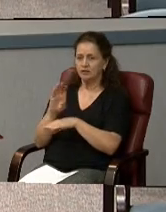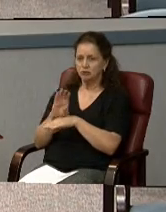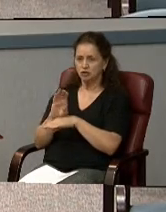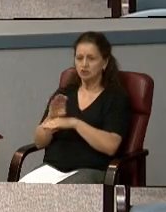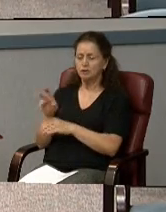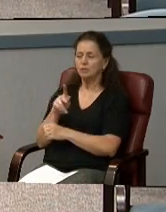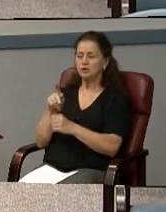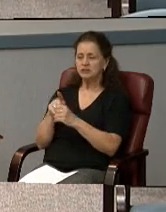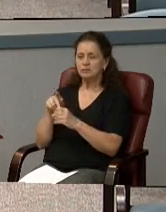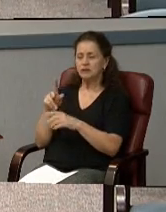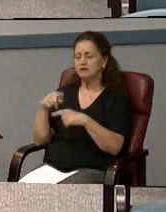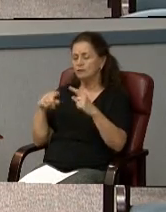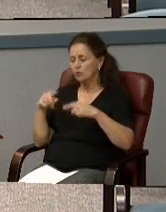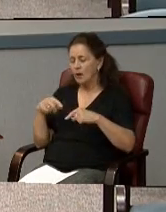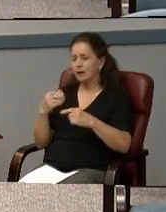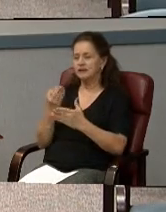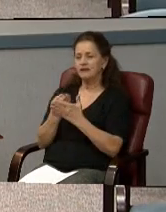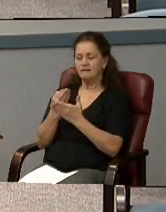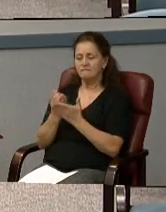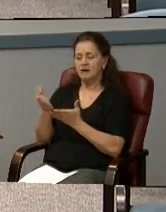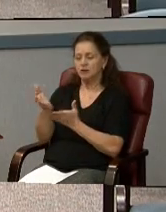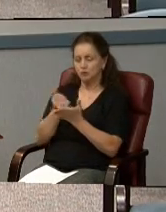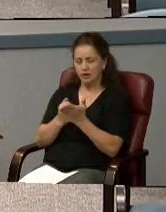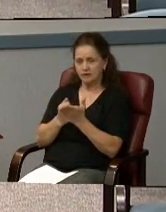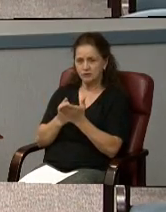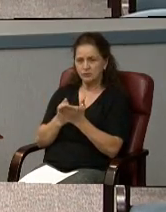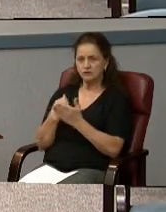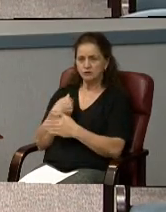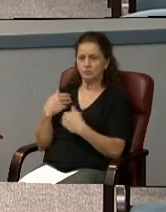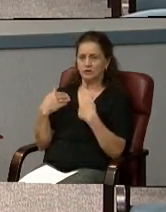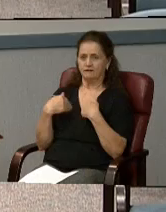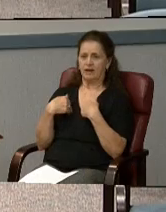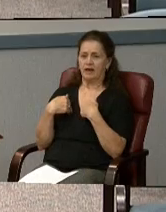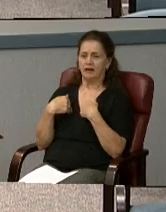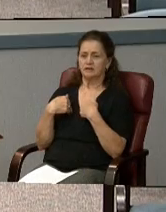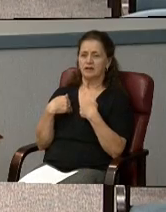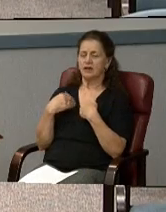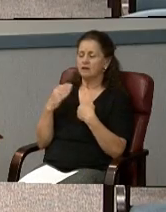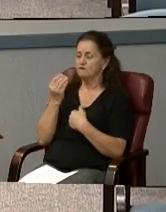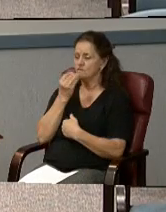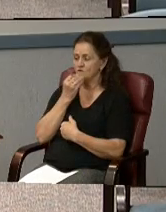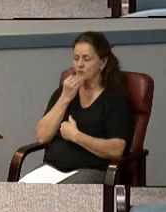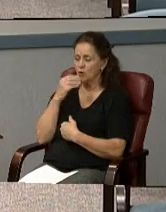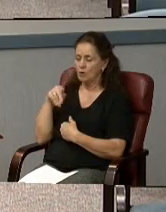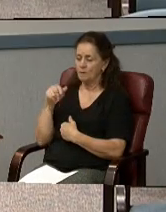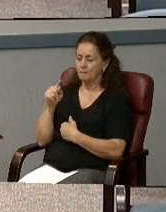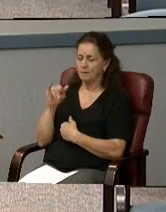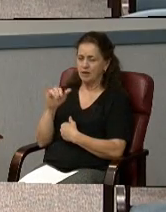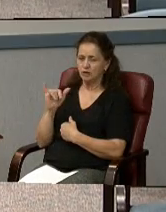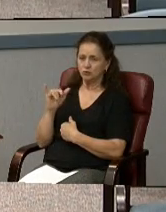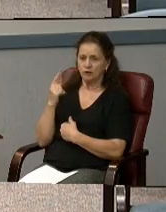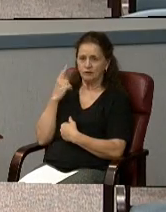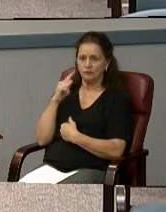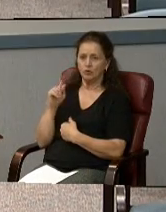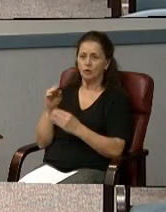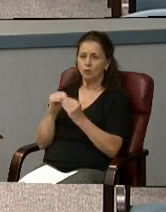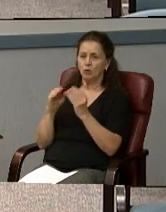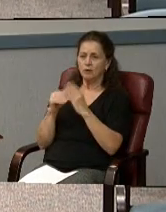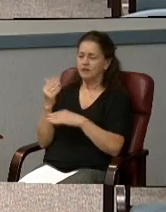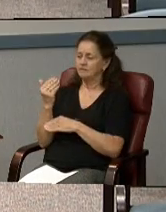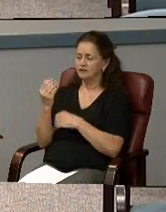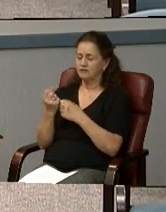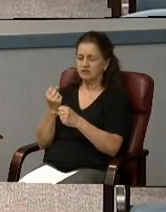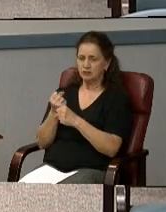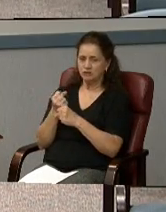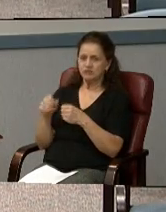various fundraisers. We have had an official food pantry for the area for more than 15 years. In addition